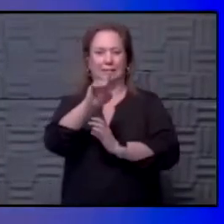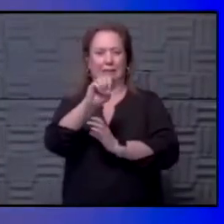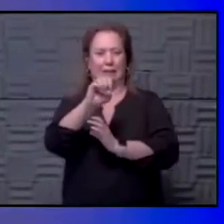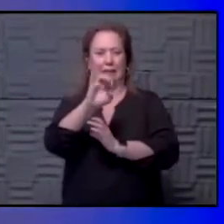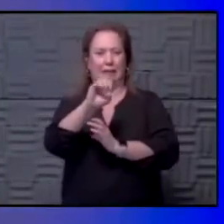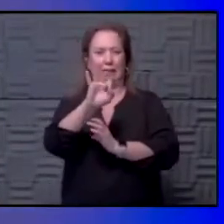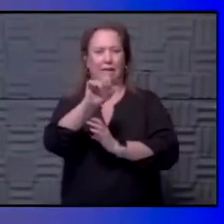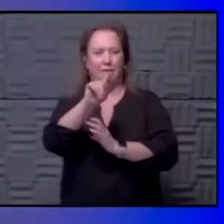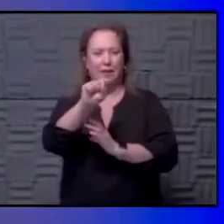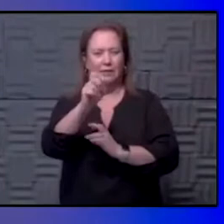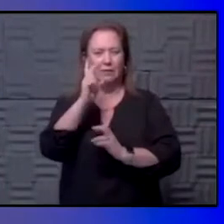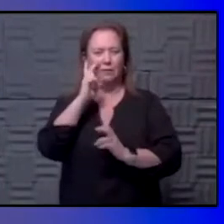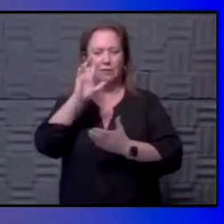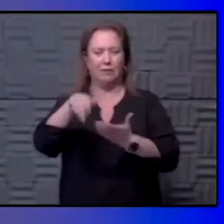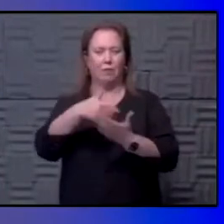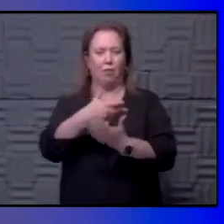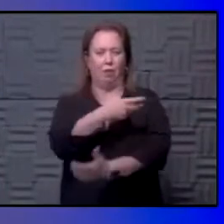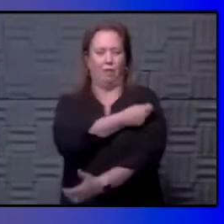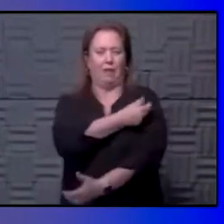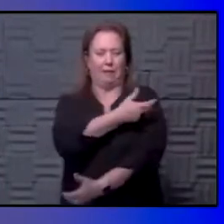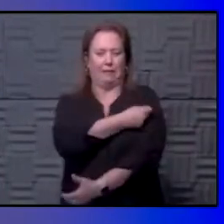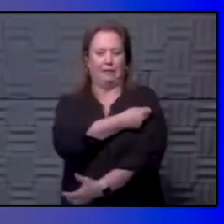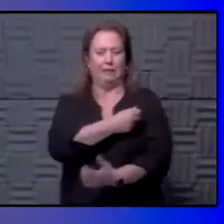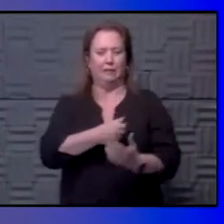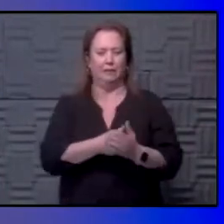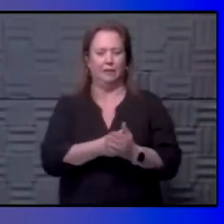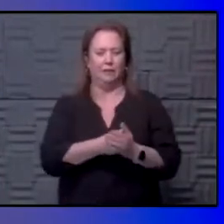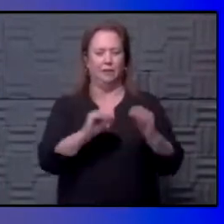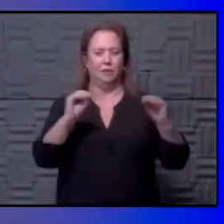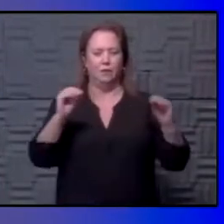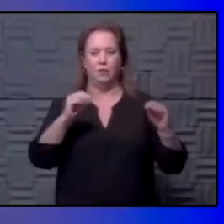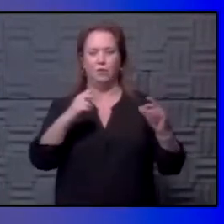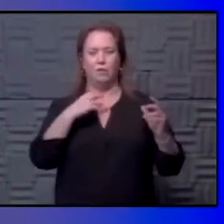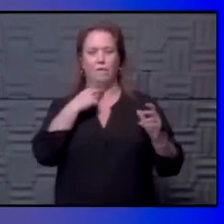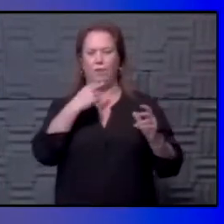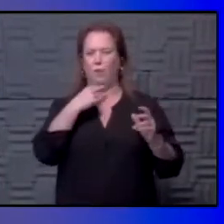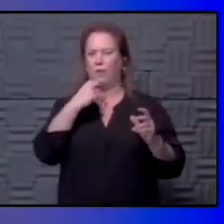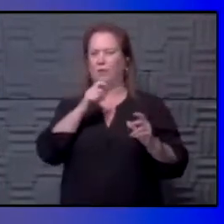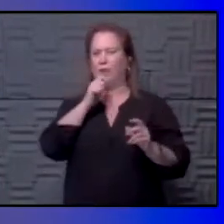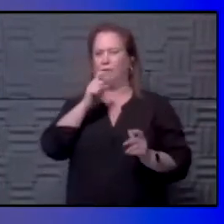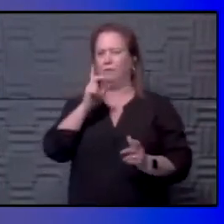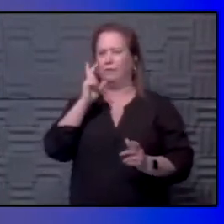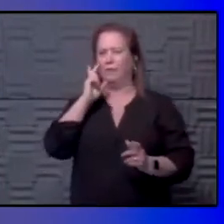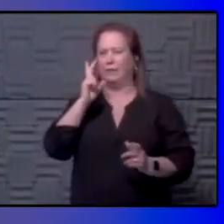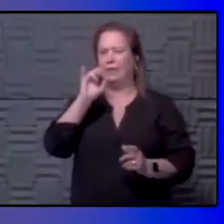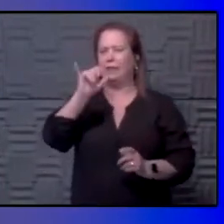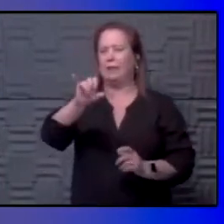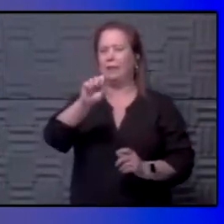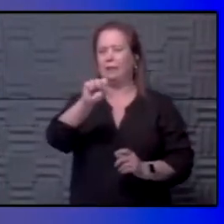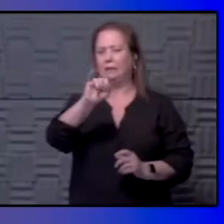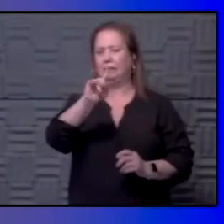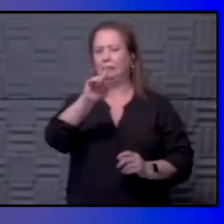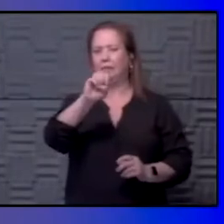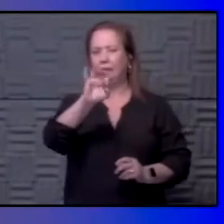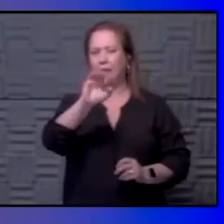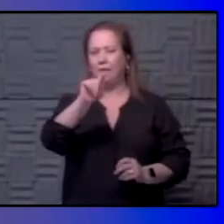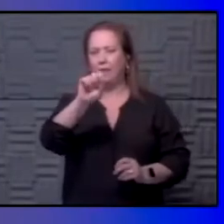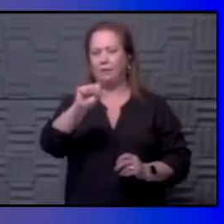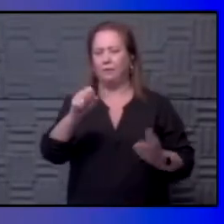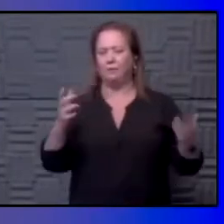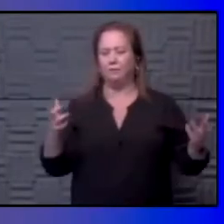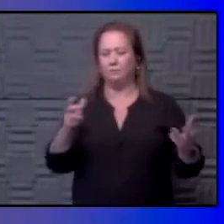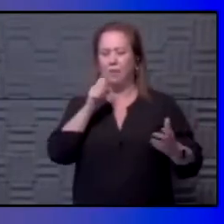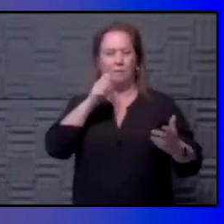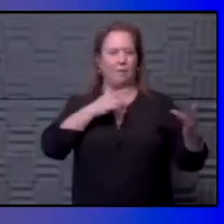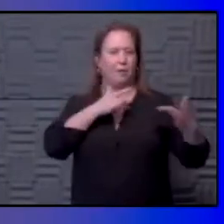symptoms that we've seen with all of the vaccines. The no voice I haven't seen as a specific symptom. But it's not anything that I